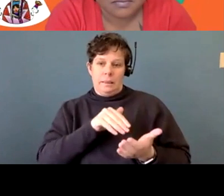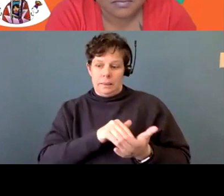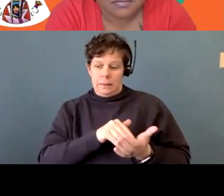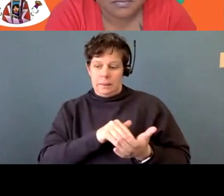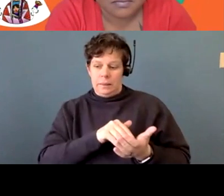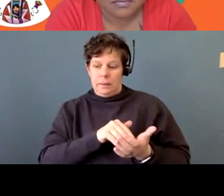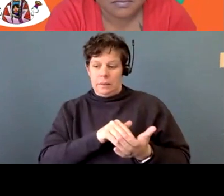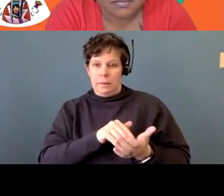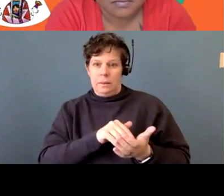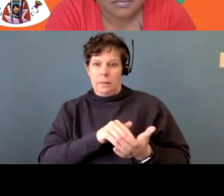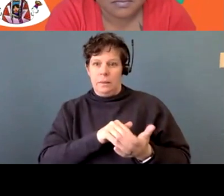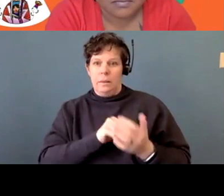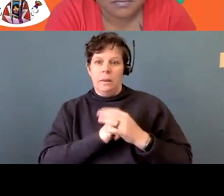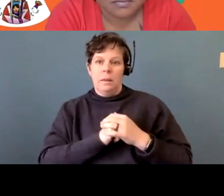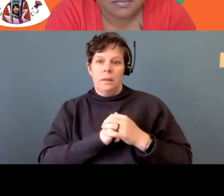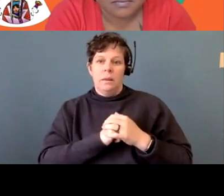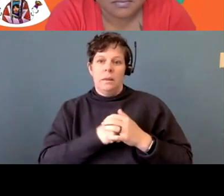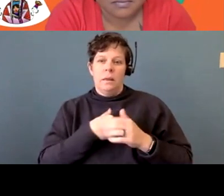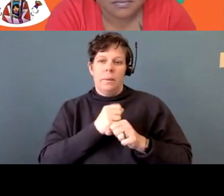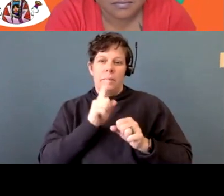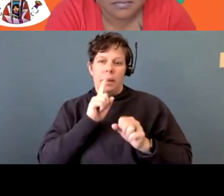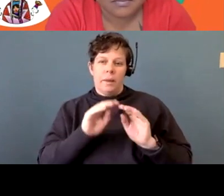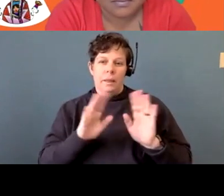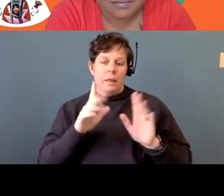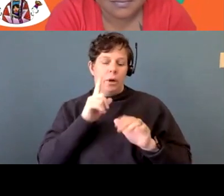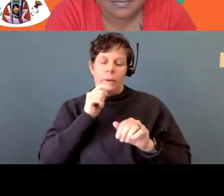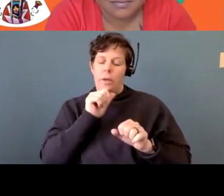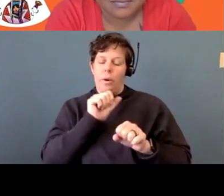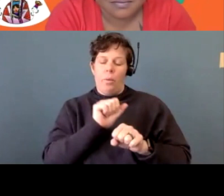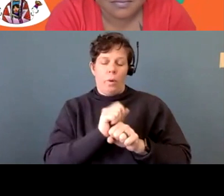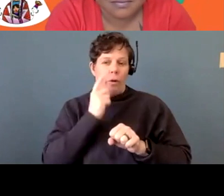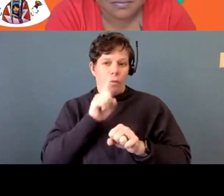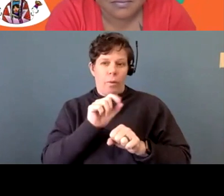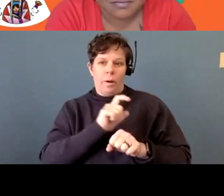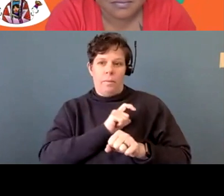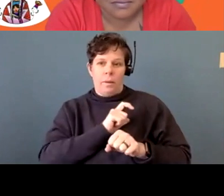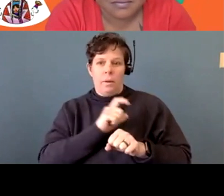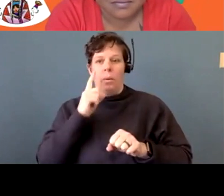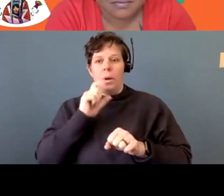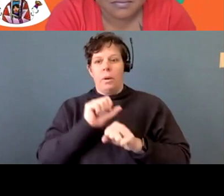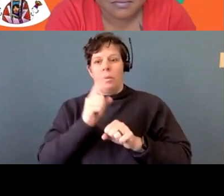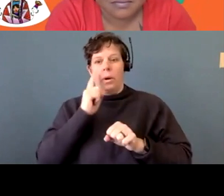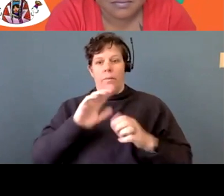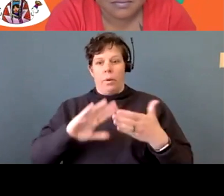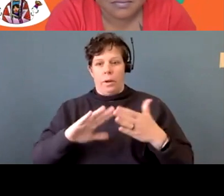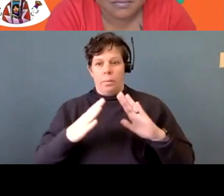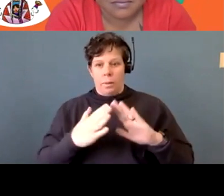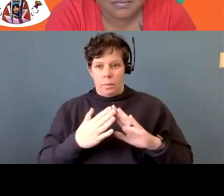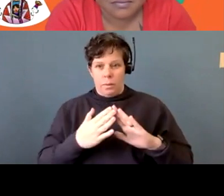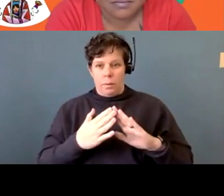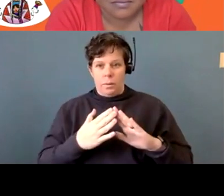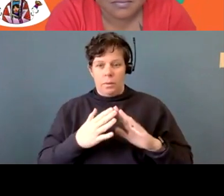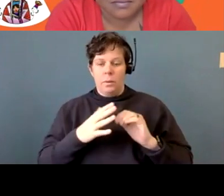Um, I just want to make it clear that we don't work for the police. Uh, we work for our communities. What we do here, we, um,